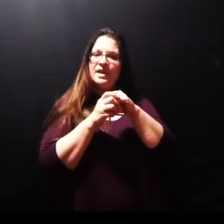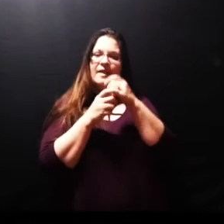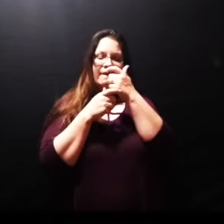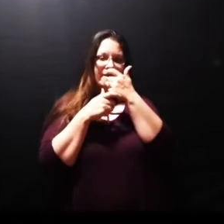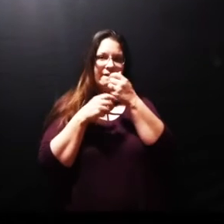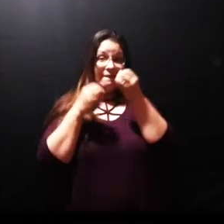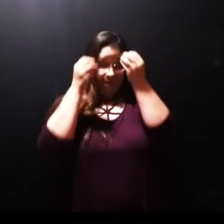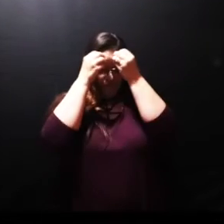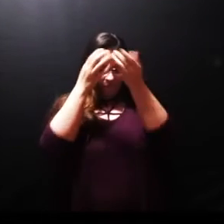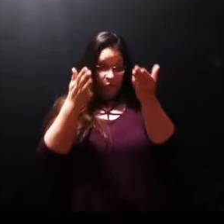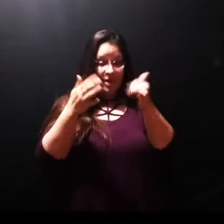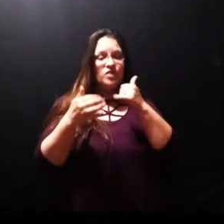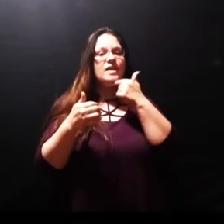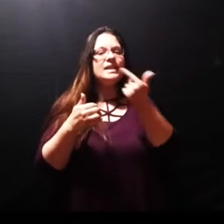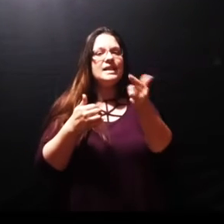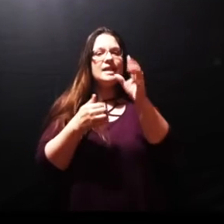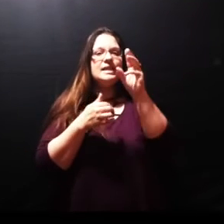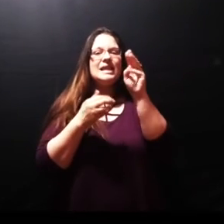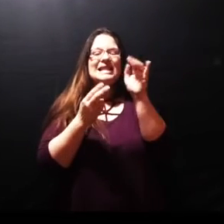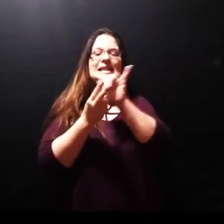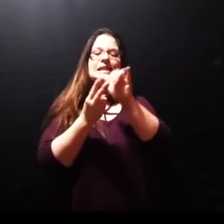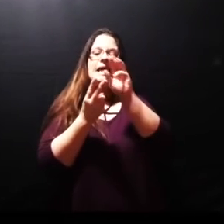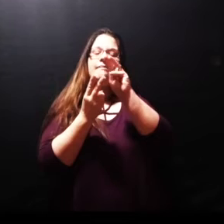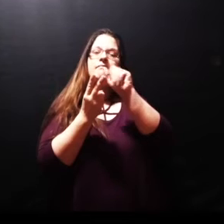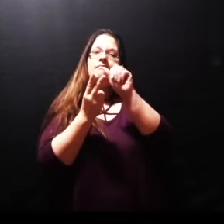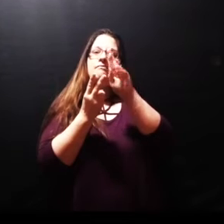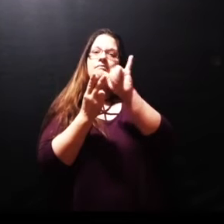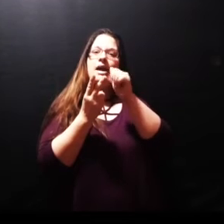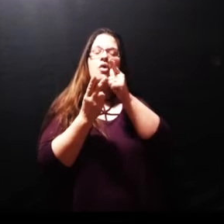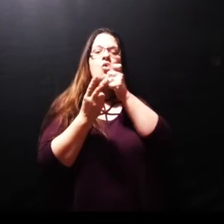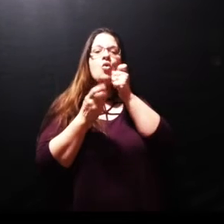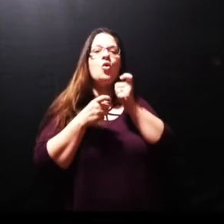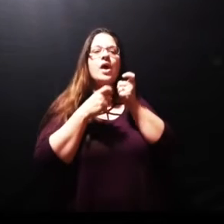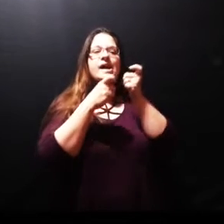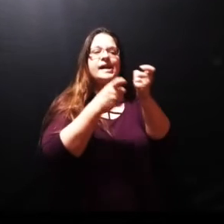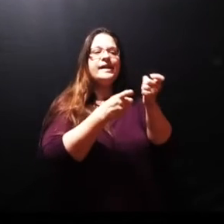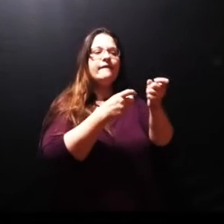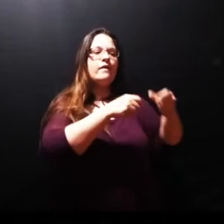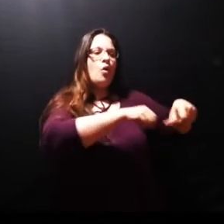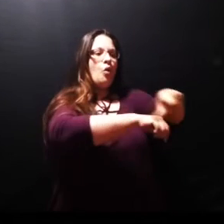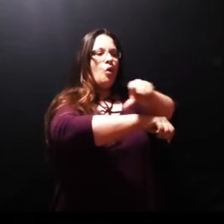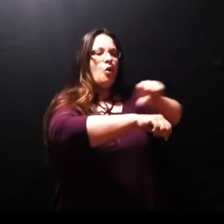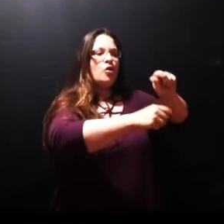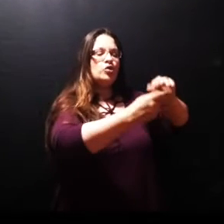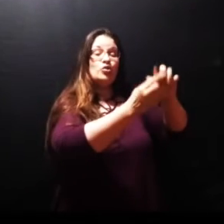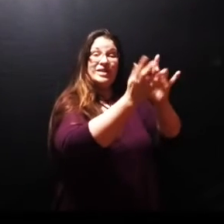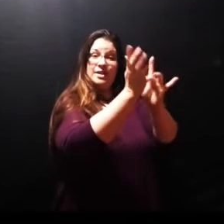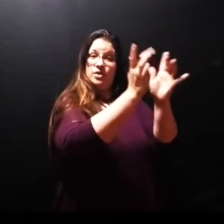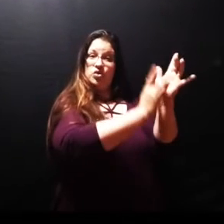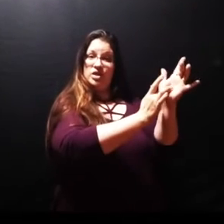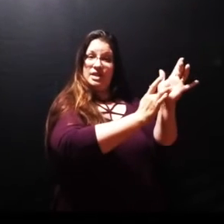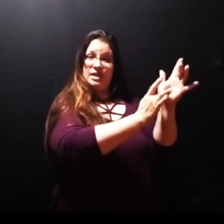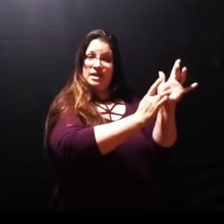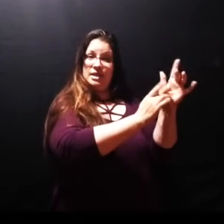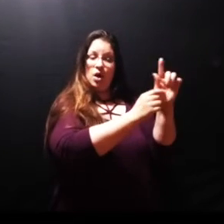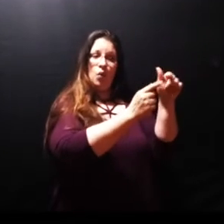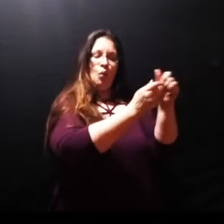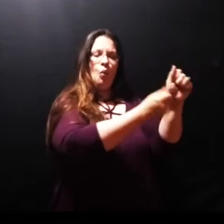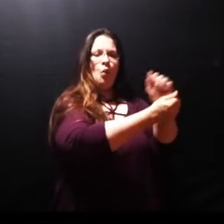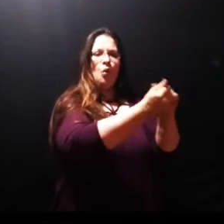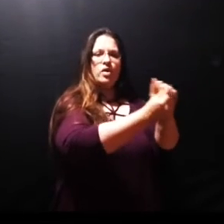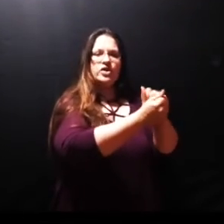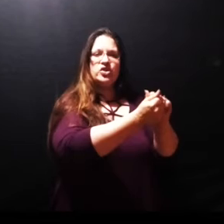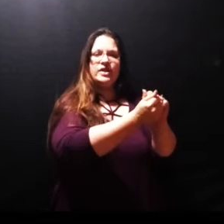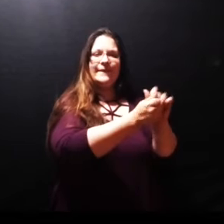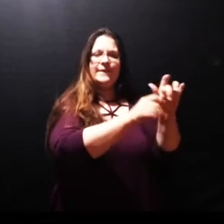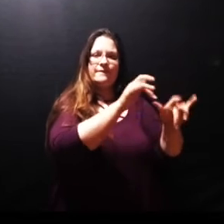so we see a little glimpse here of another act where Mary anoints Jesus we will study that act when